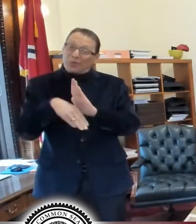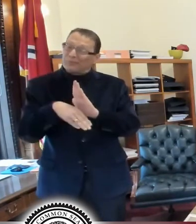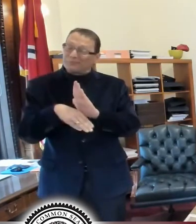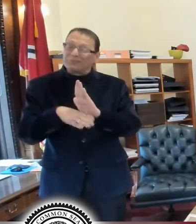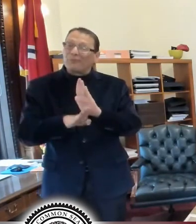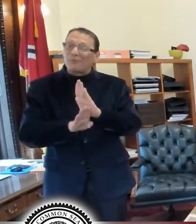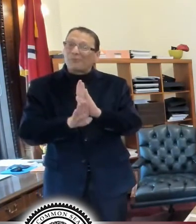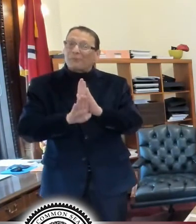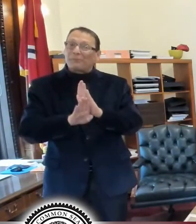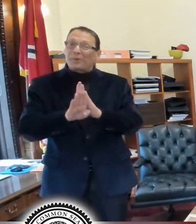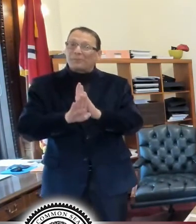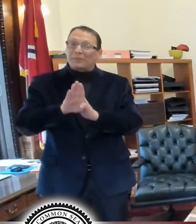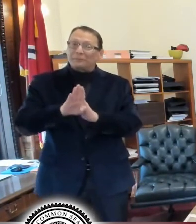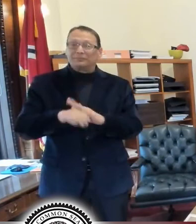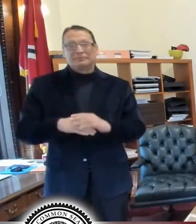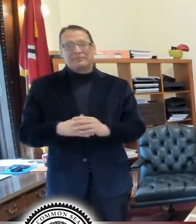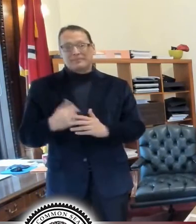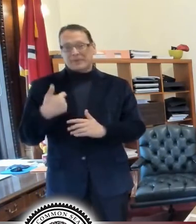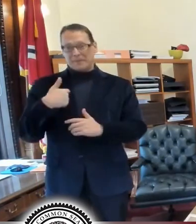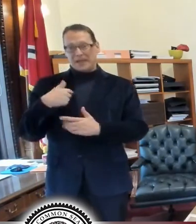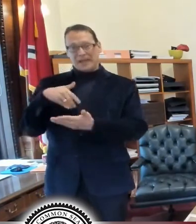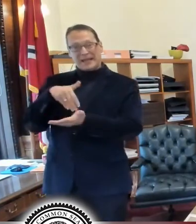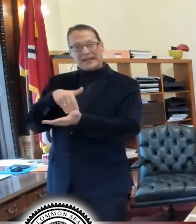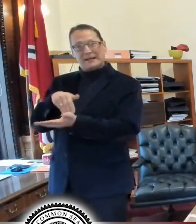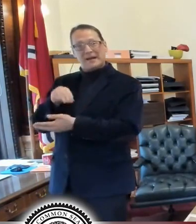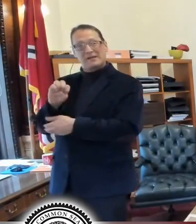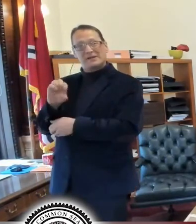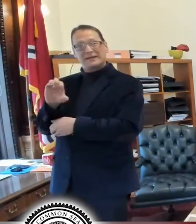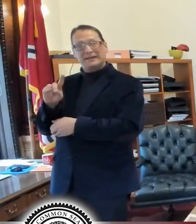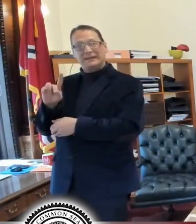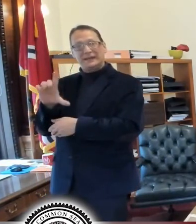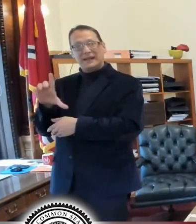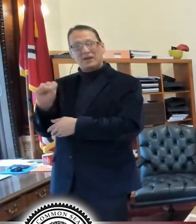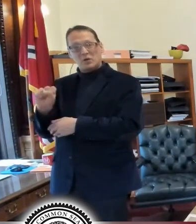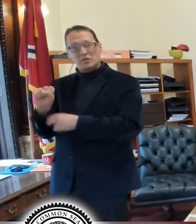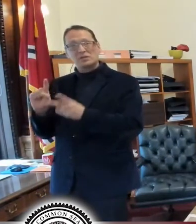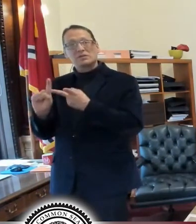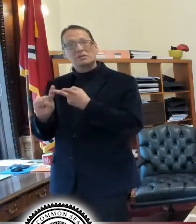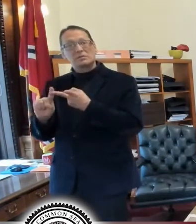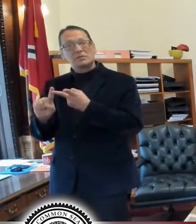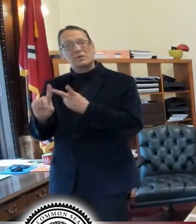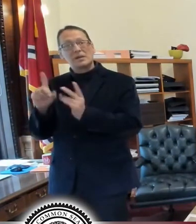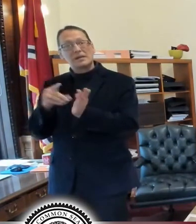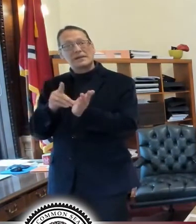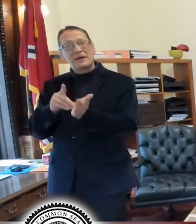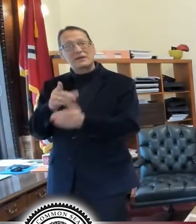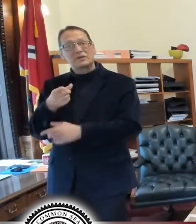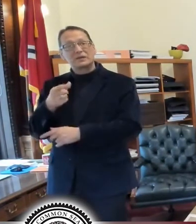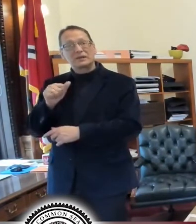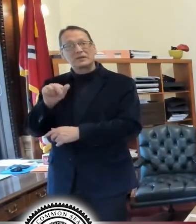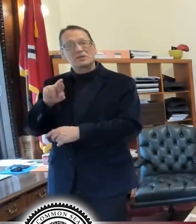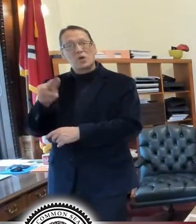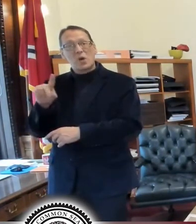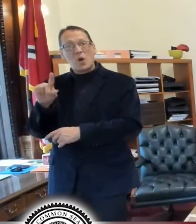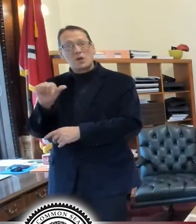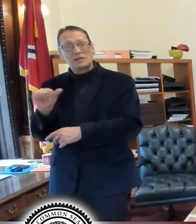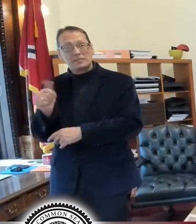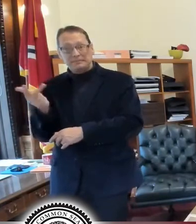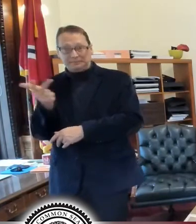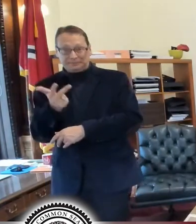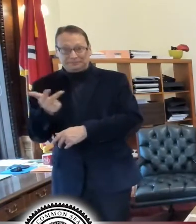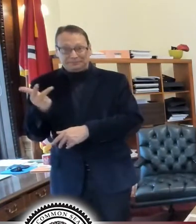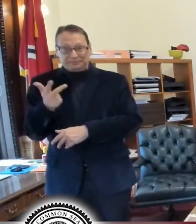Dr. Eccles and I just finished a conversation with Dr. Garza, who, as you know, heads up the pandemic task force.